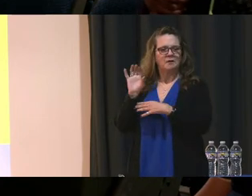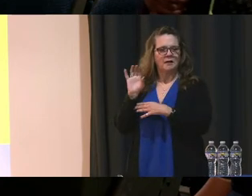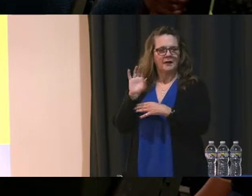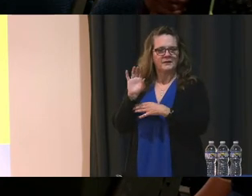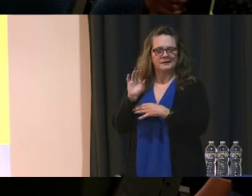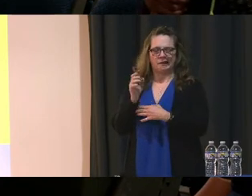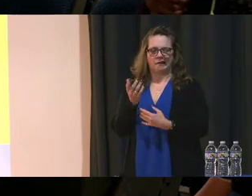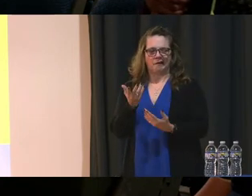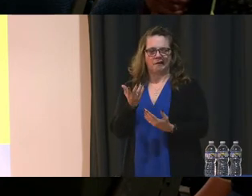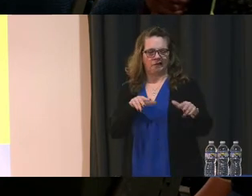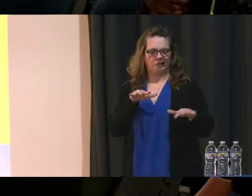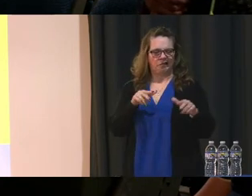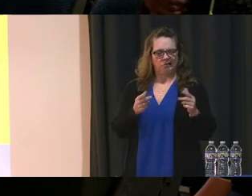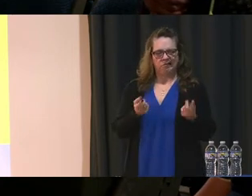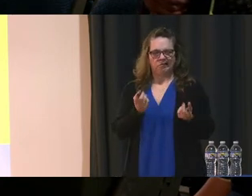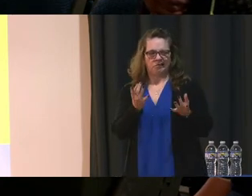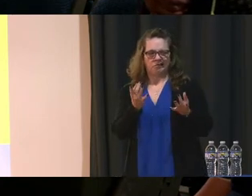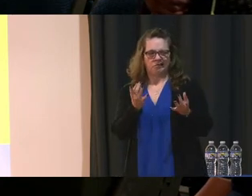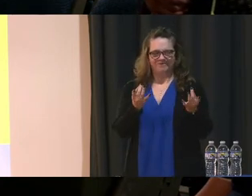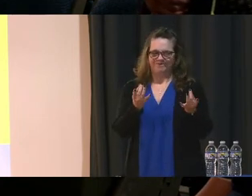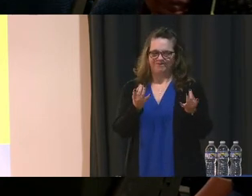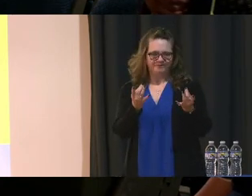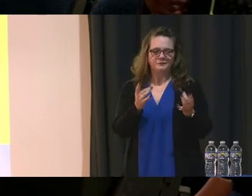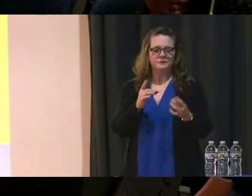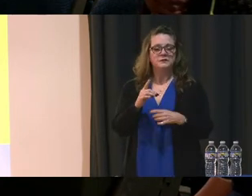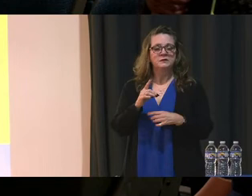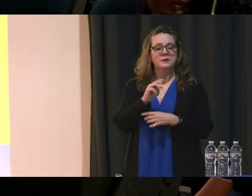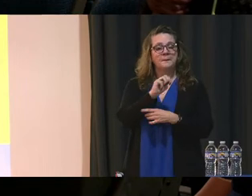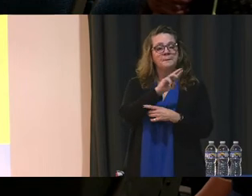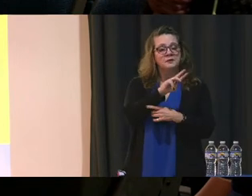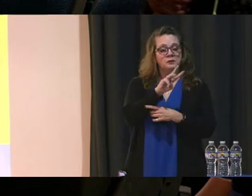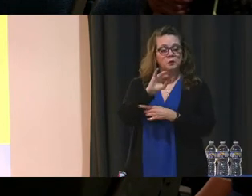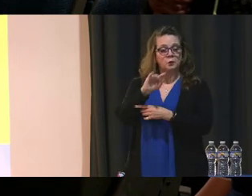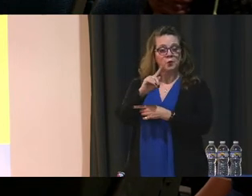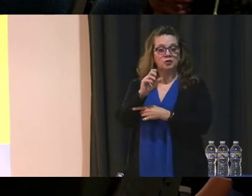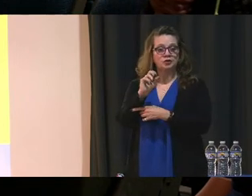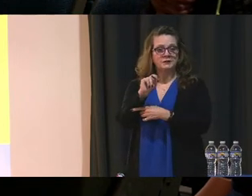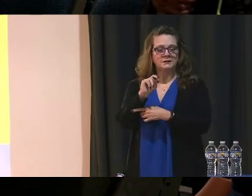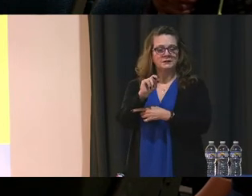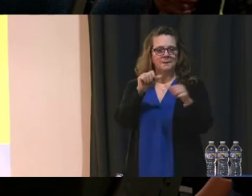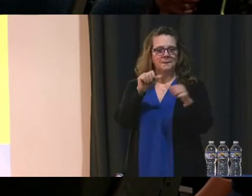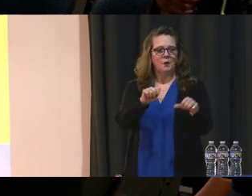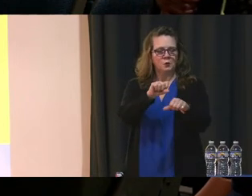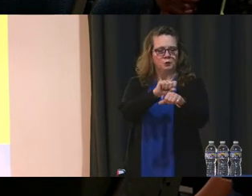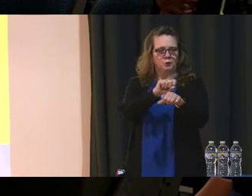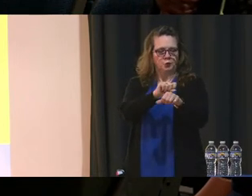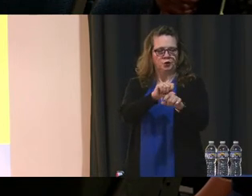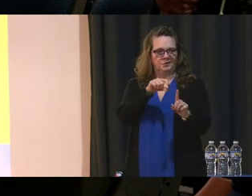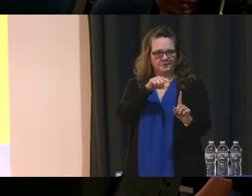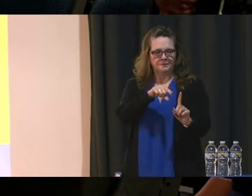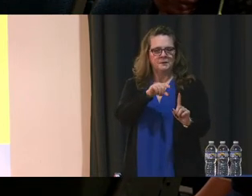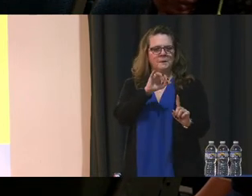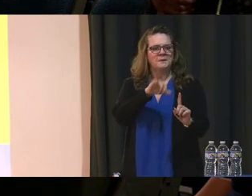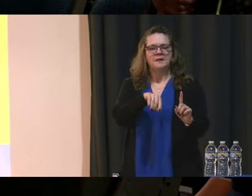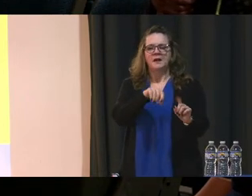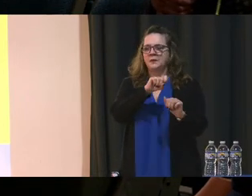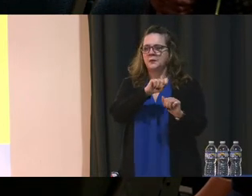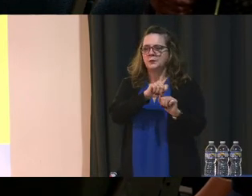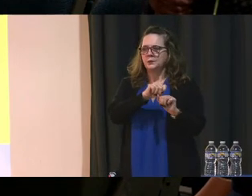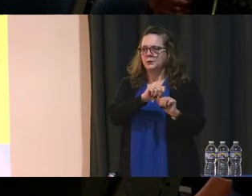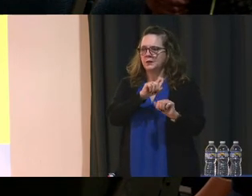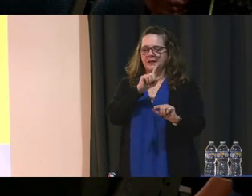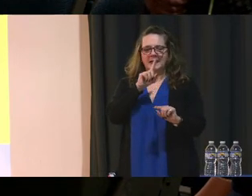with Mr. Washington, he had posted a work, but that work kept not being